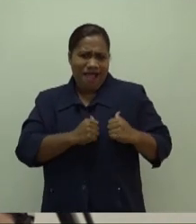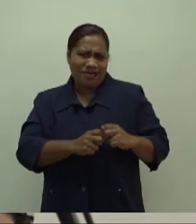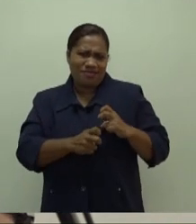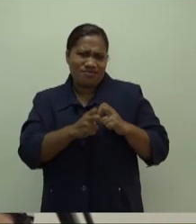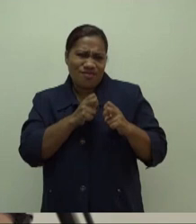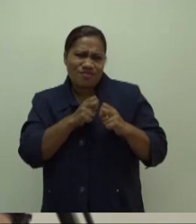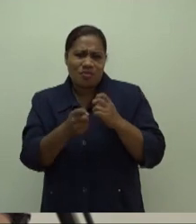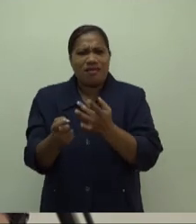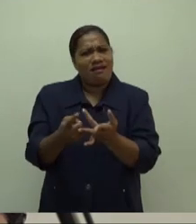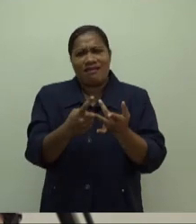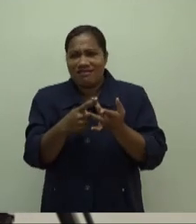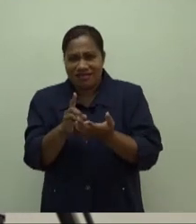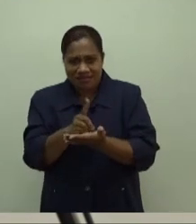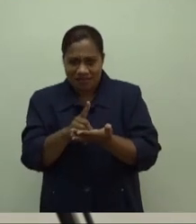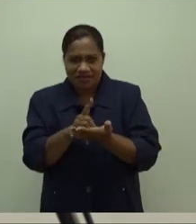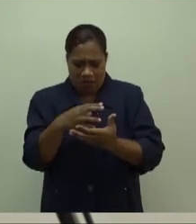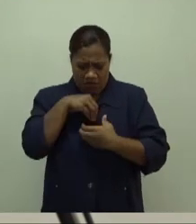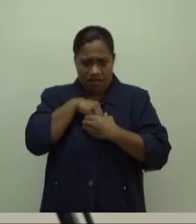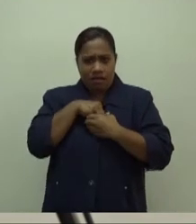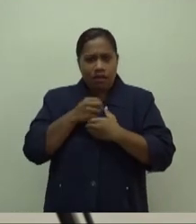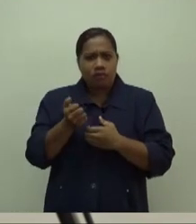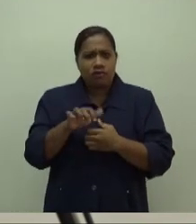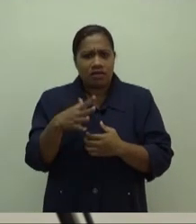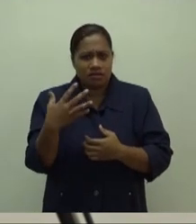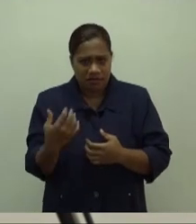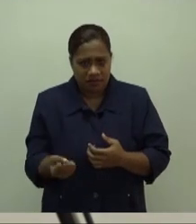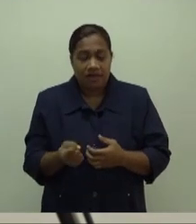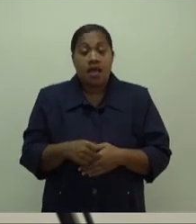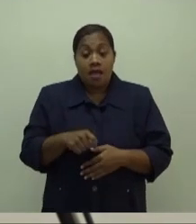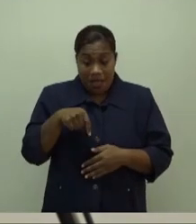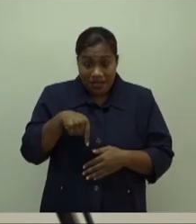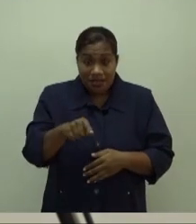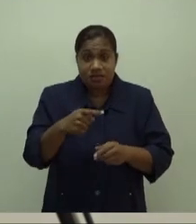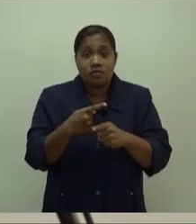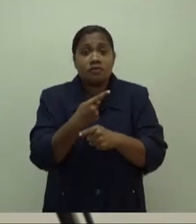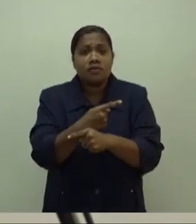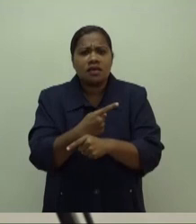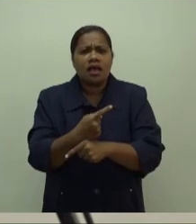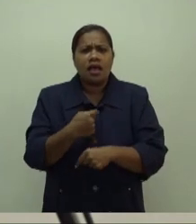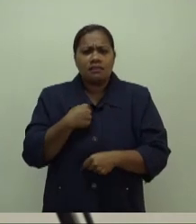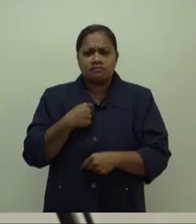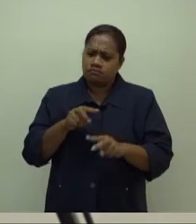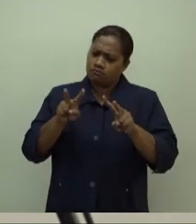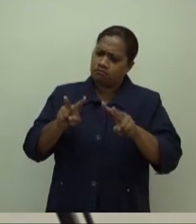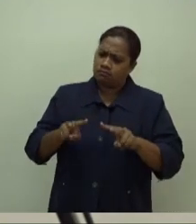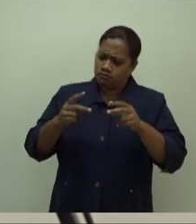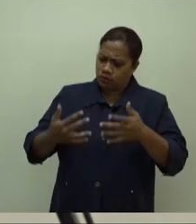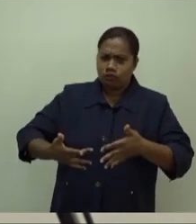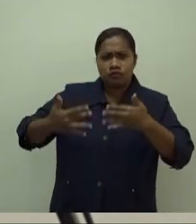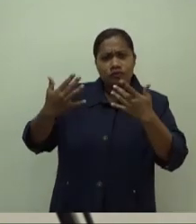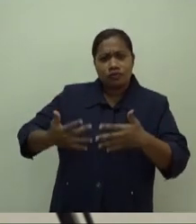I was glad to see some coverage of this this week of those staggering statistics.